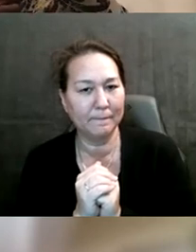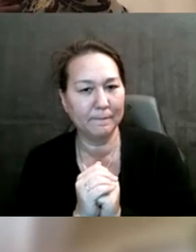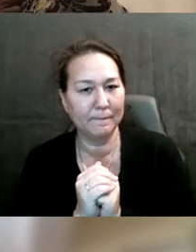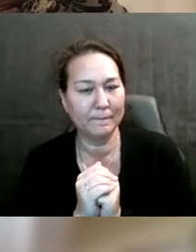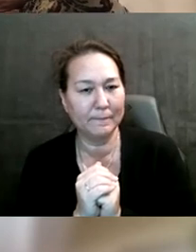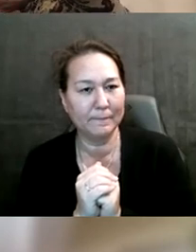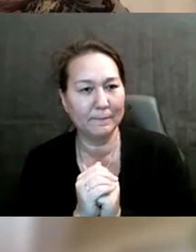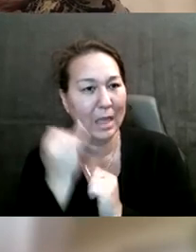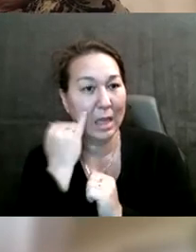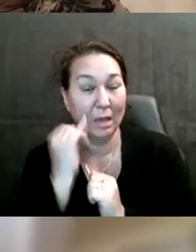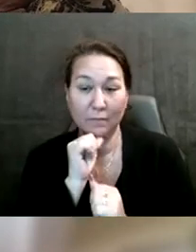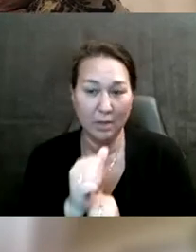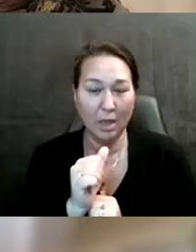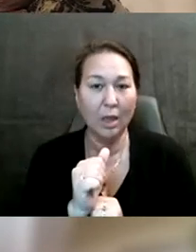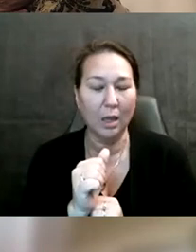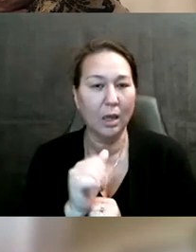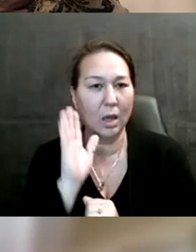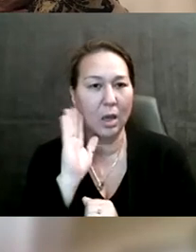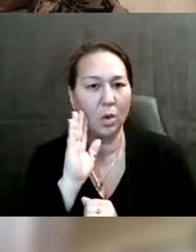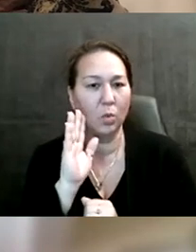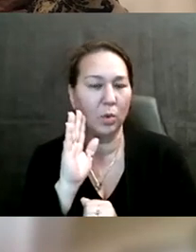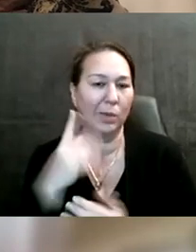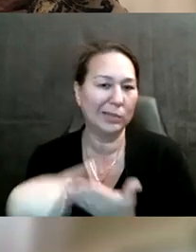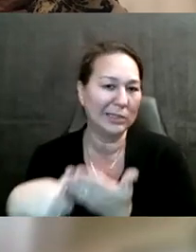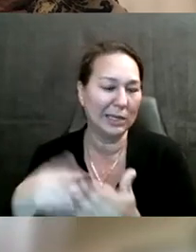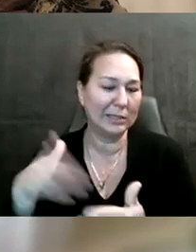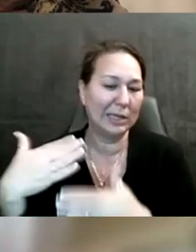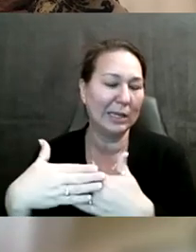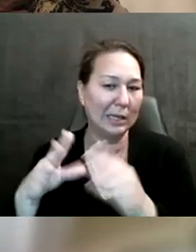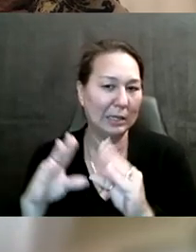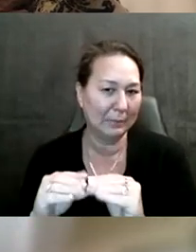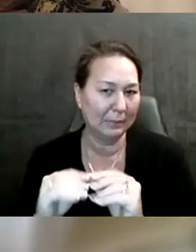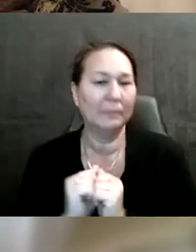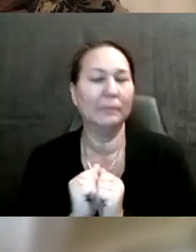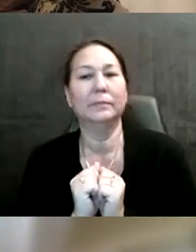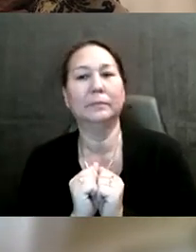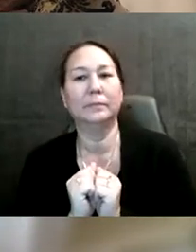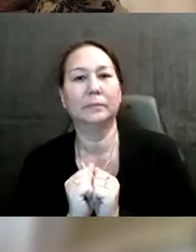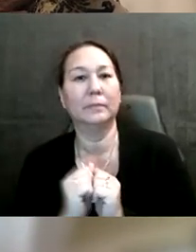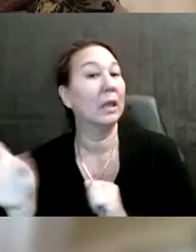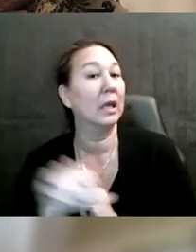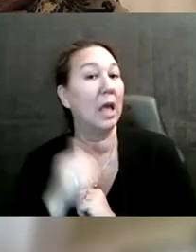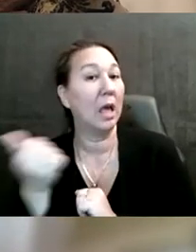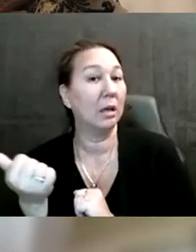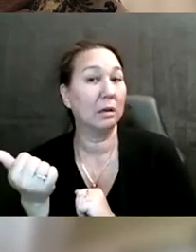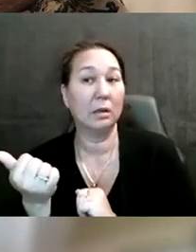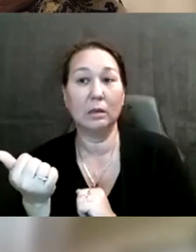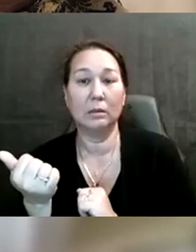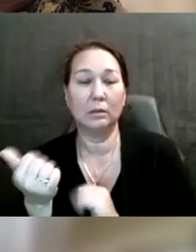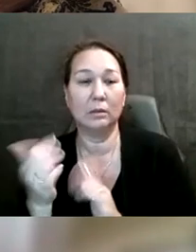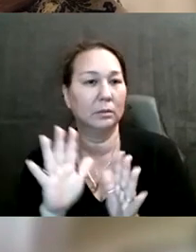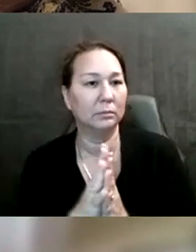If no, I guess we will take this up at our next meeting. And, um, is there any new, um,